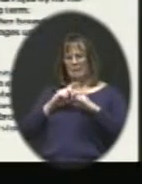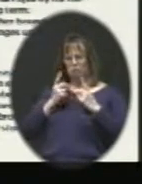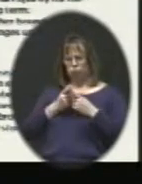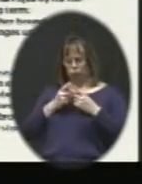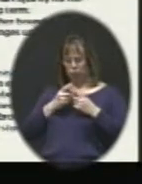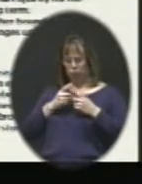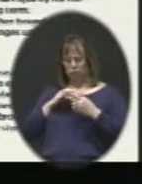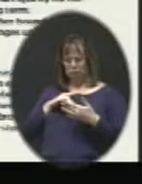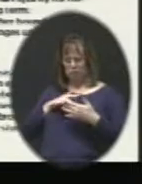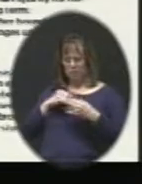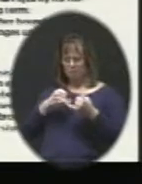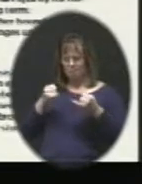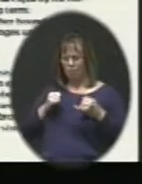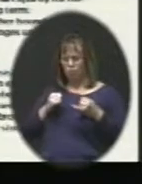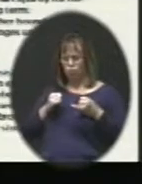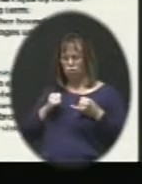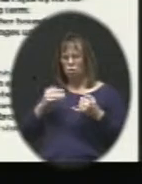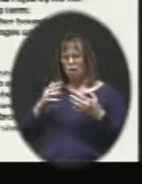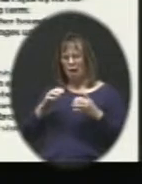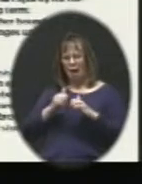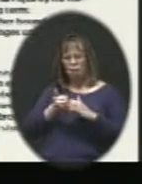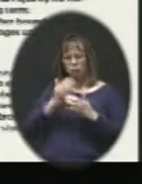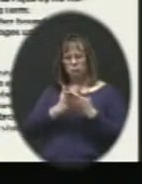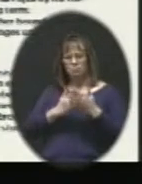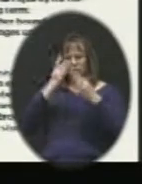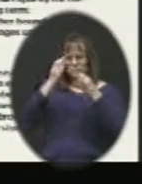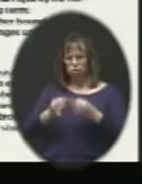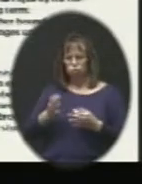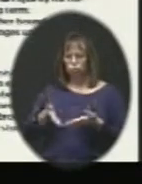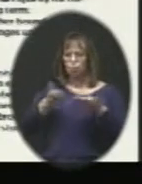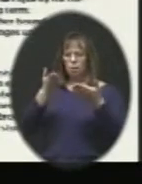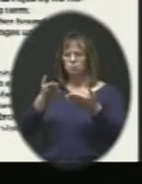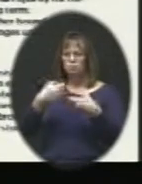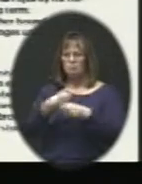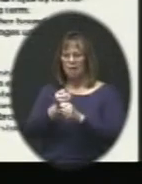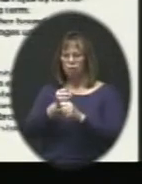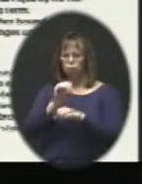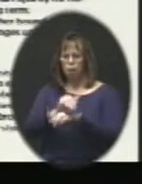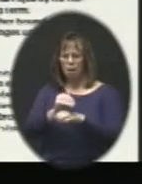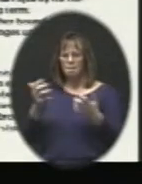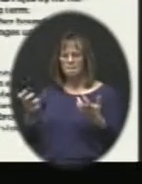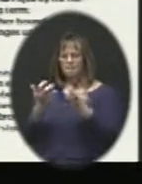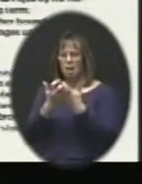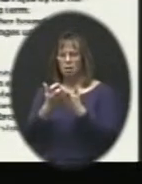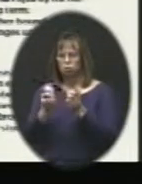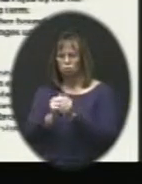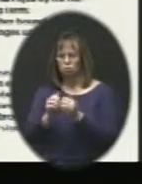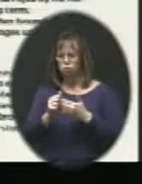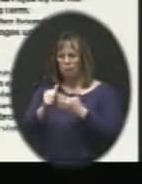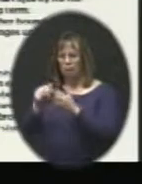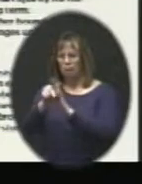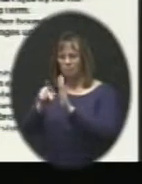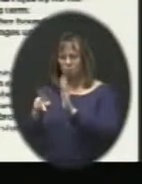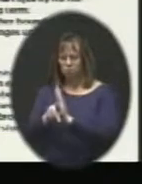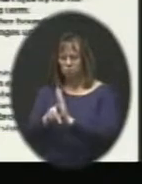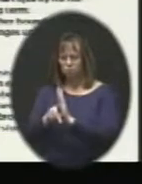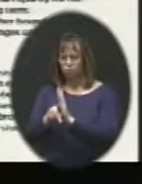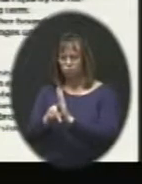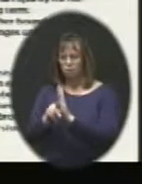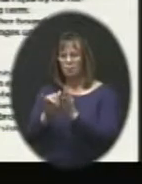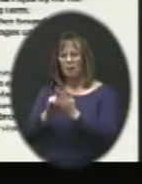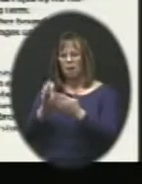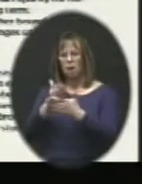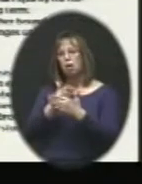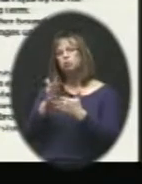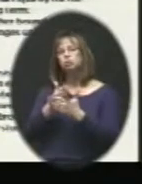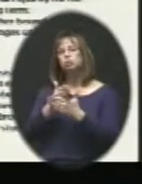study boundary went back to say, how are some of the decisions and recommendations we're making tonight match up with those guiding principles that I